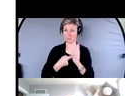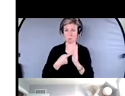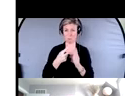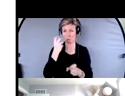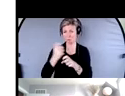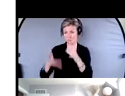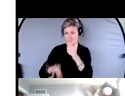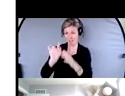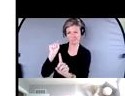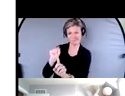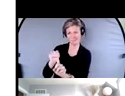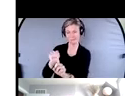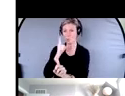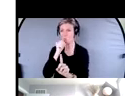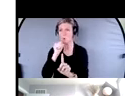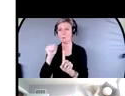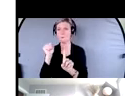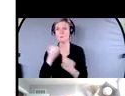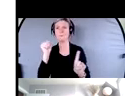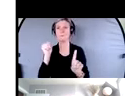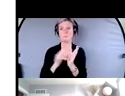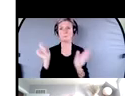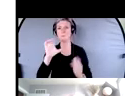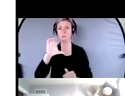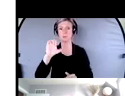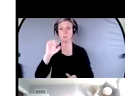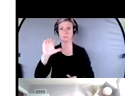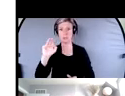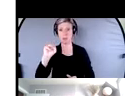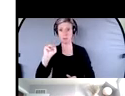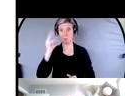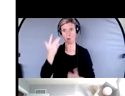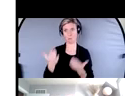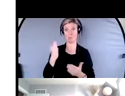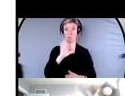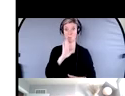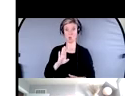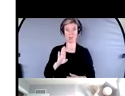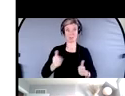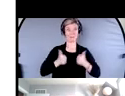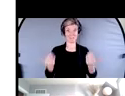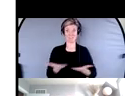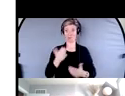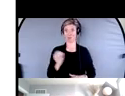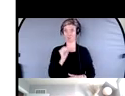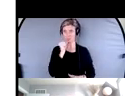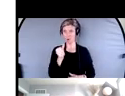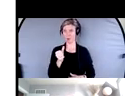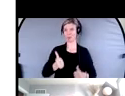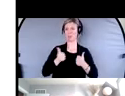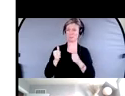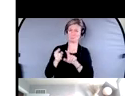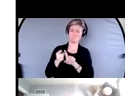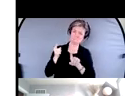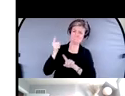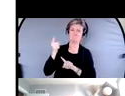are maybe not living within Ontario, but maybe a different part of the world. But they do work together to try to